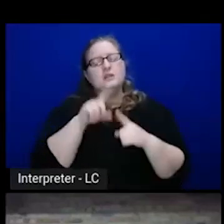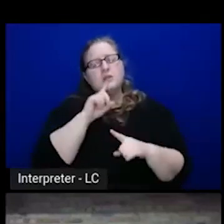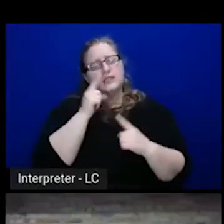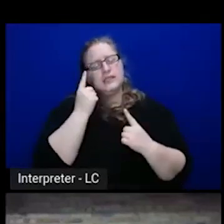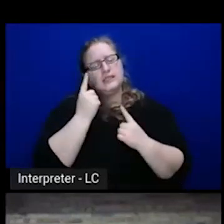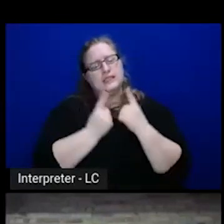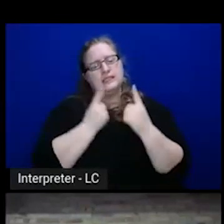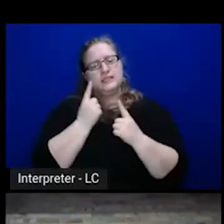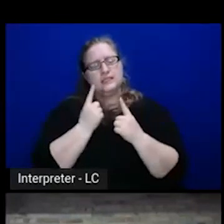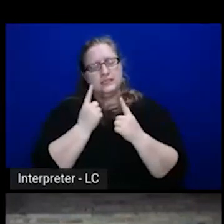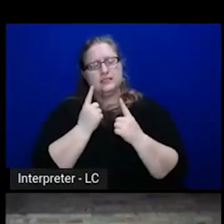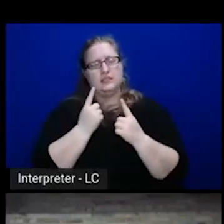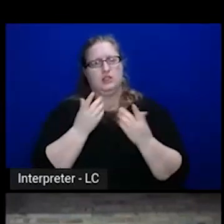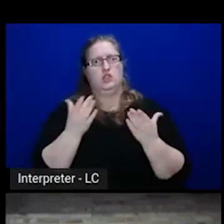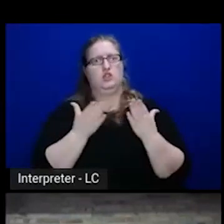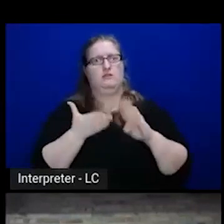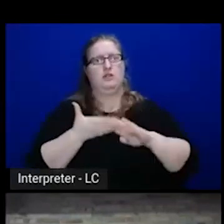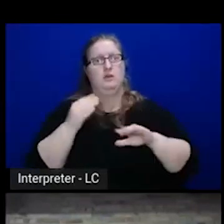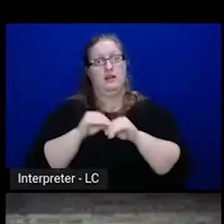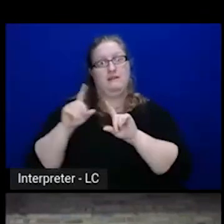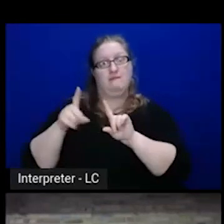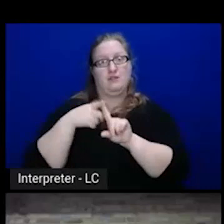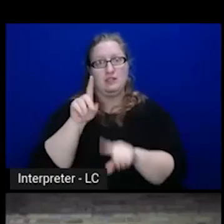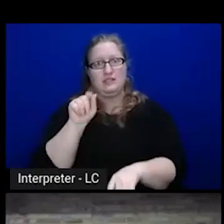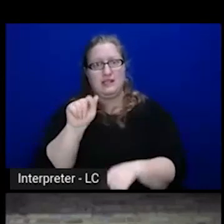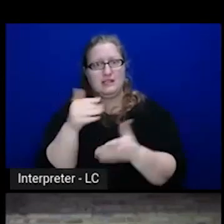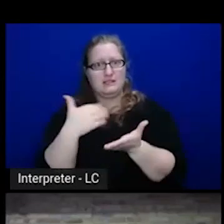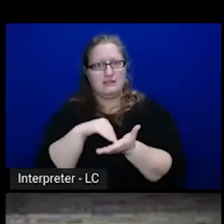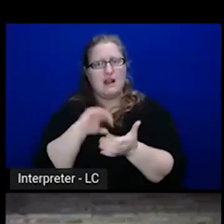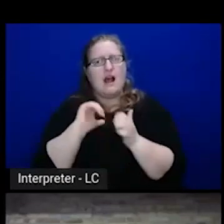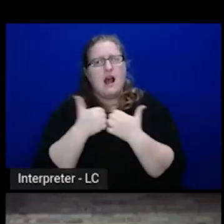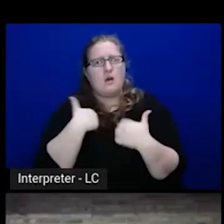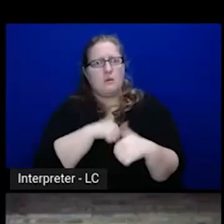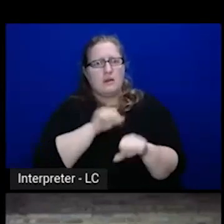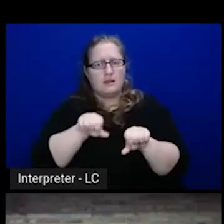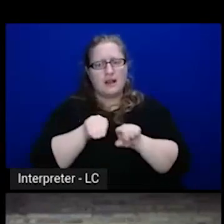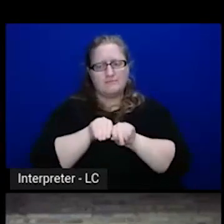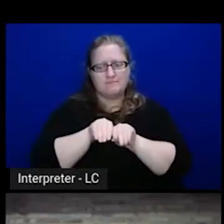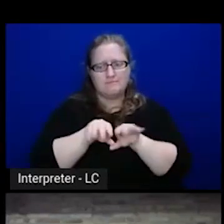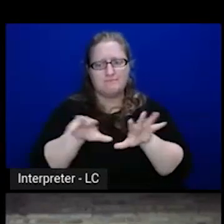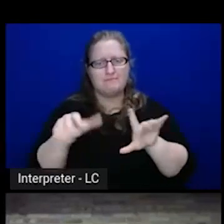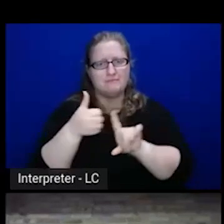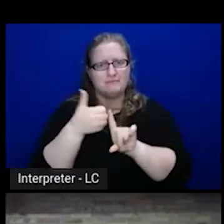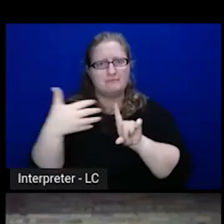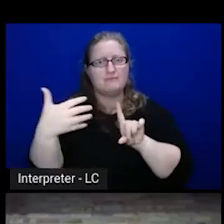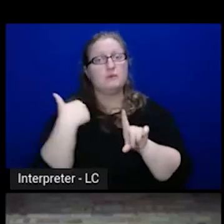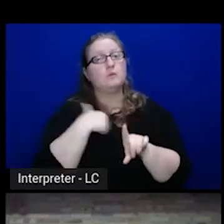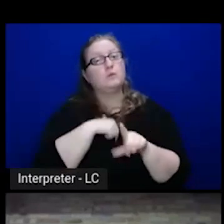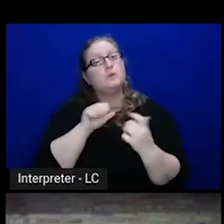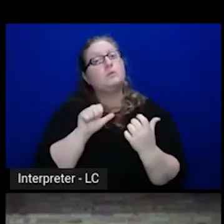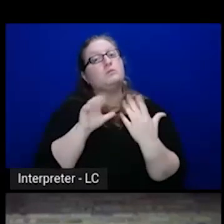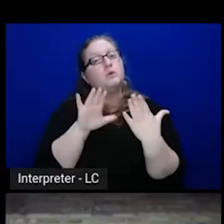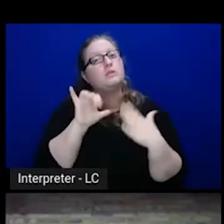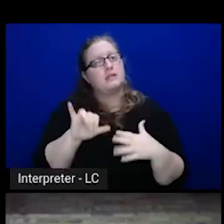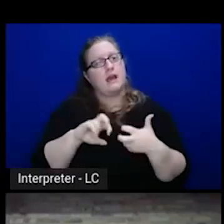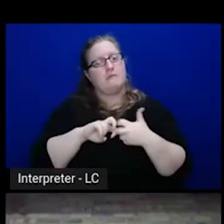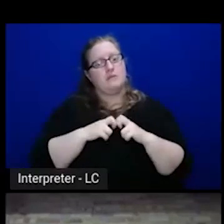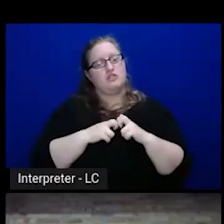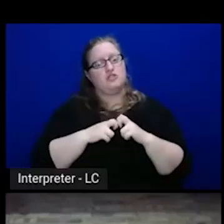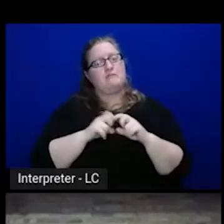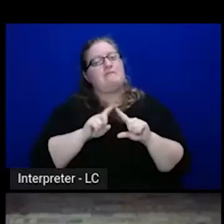those first data centers. How are we going to extend that out? That was a lot different. We approached that problem a lot differently back then than we are today.